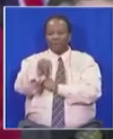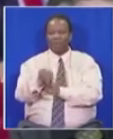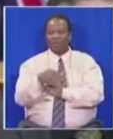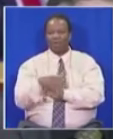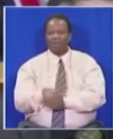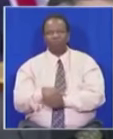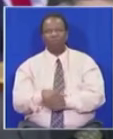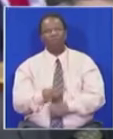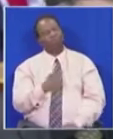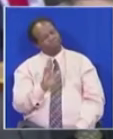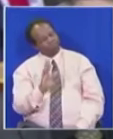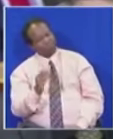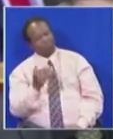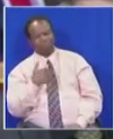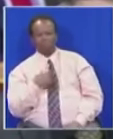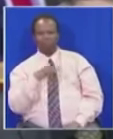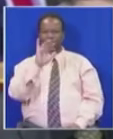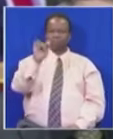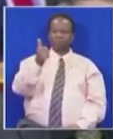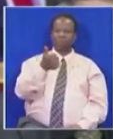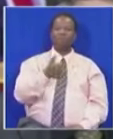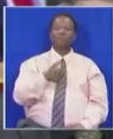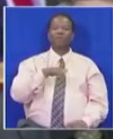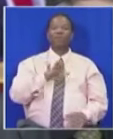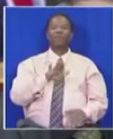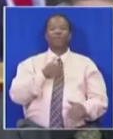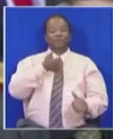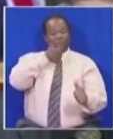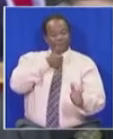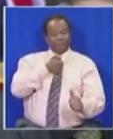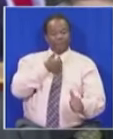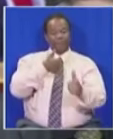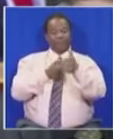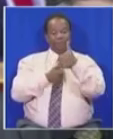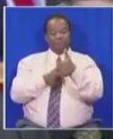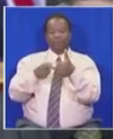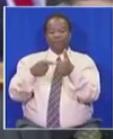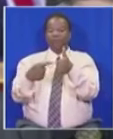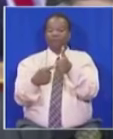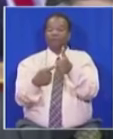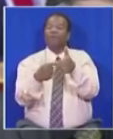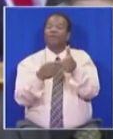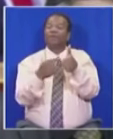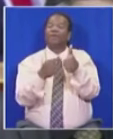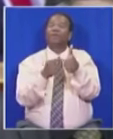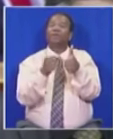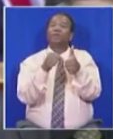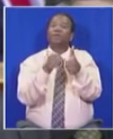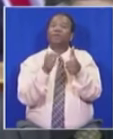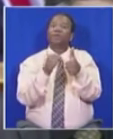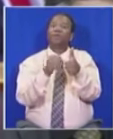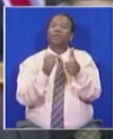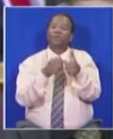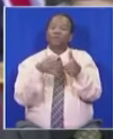Sitting in front of us here, it's a man who is on a point of order?